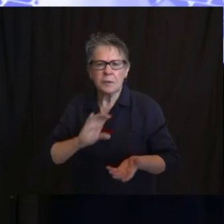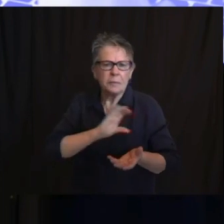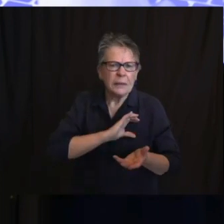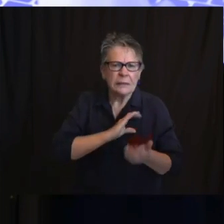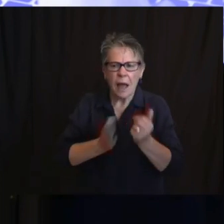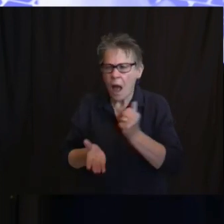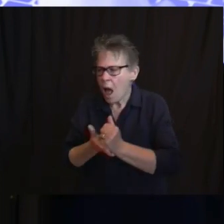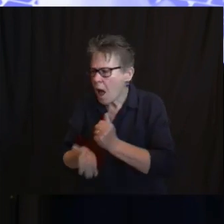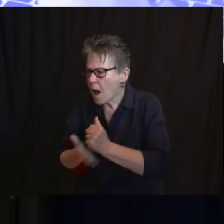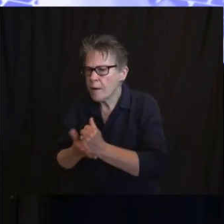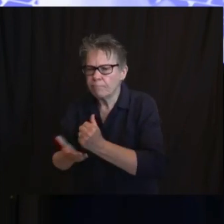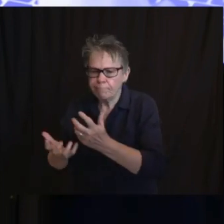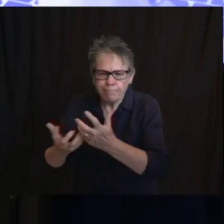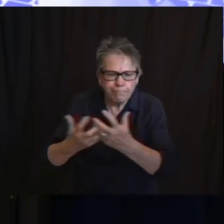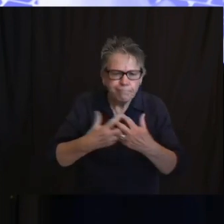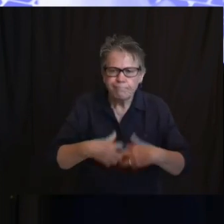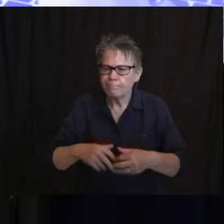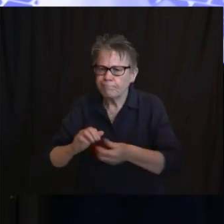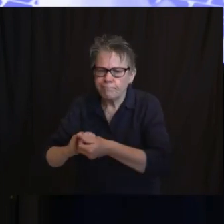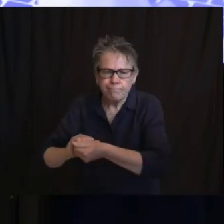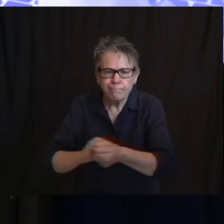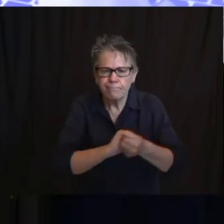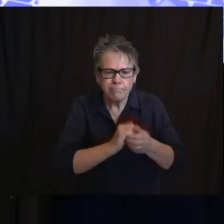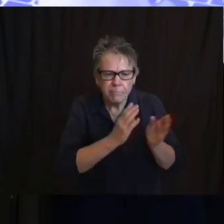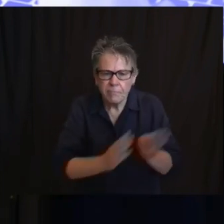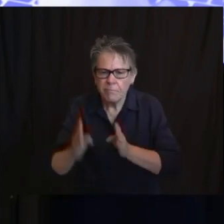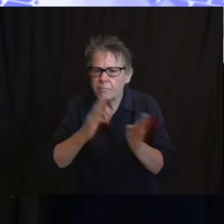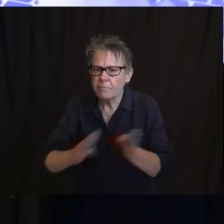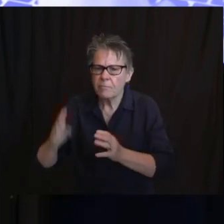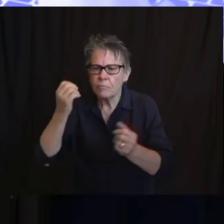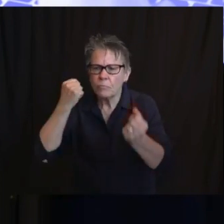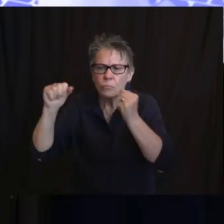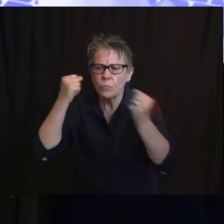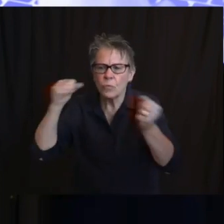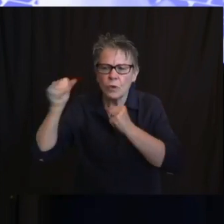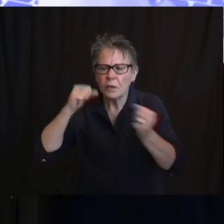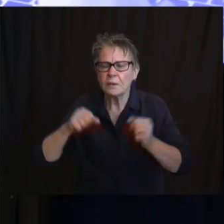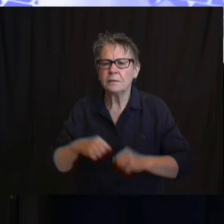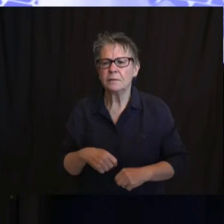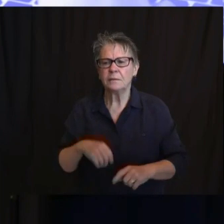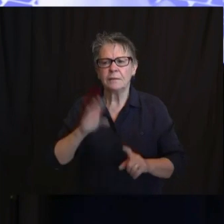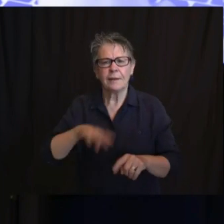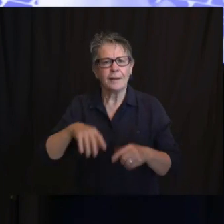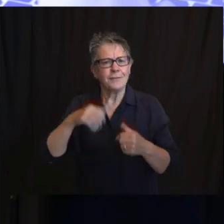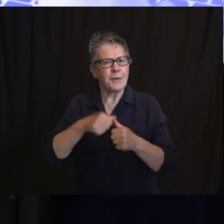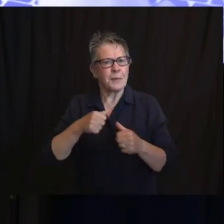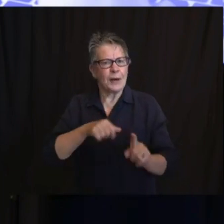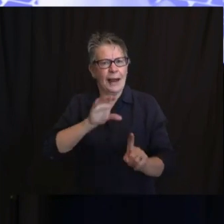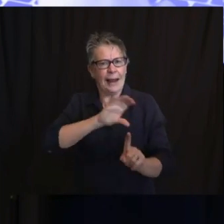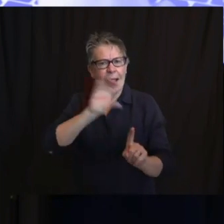Wysocki down in Camden, who I spoke with Saturday prior to that march,